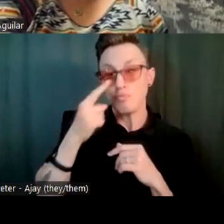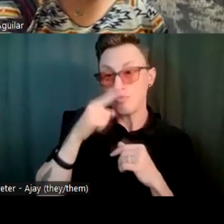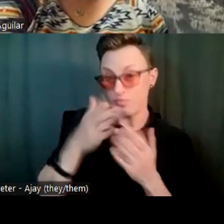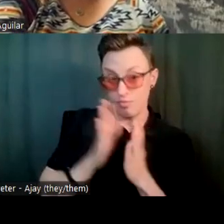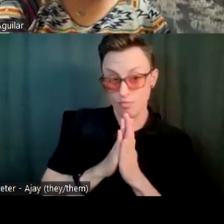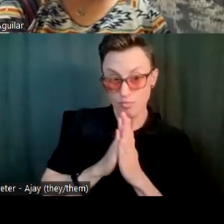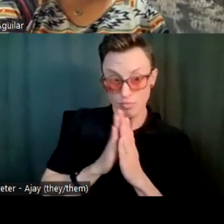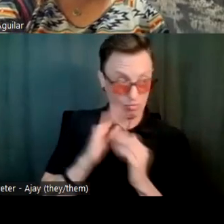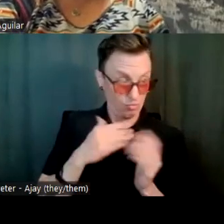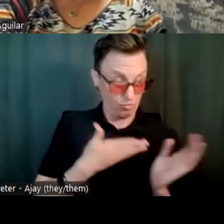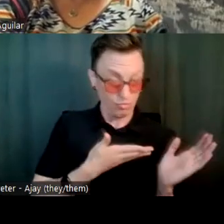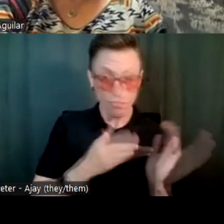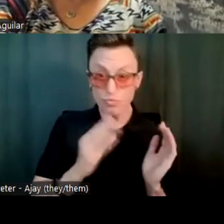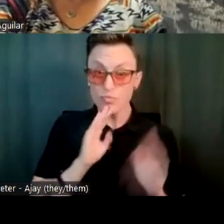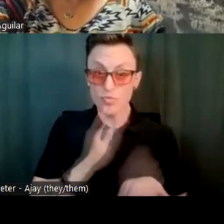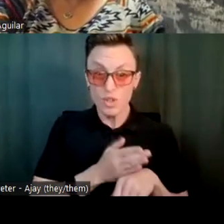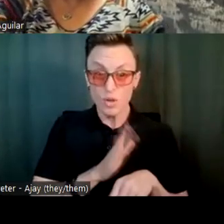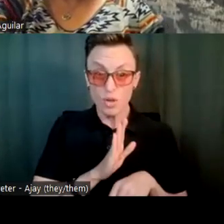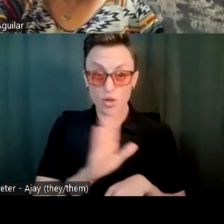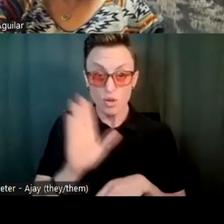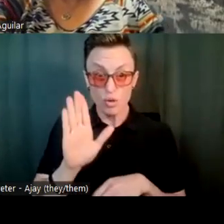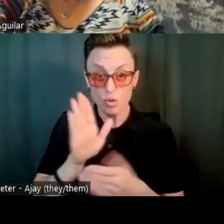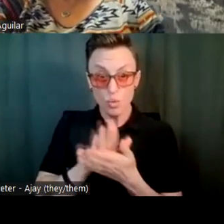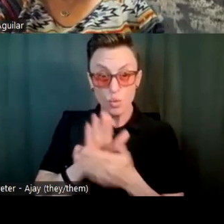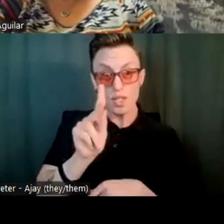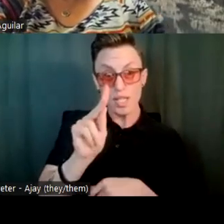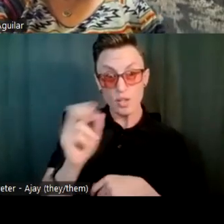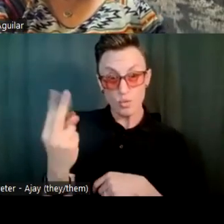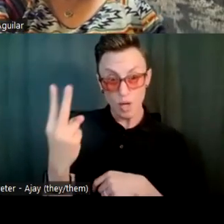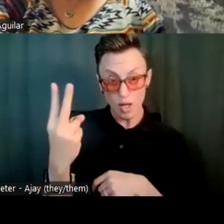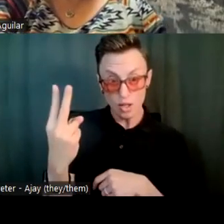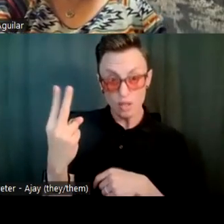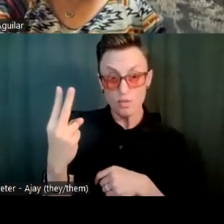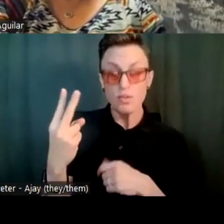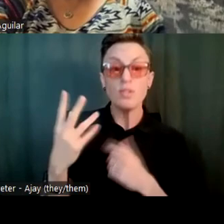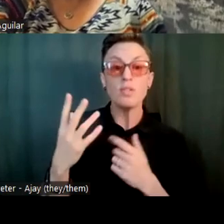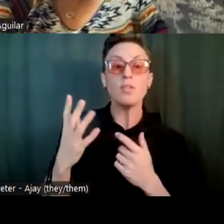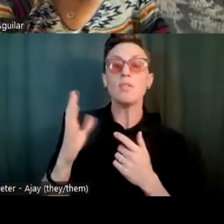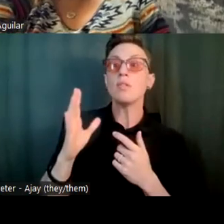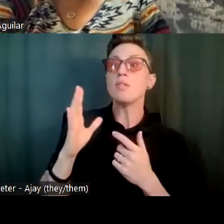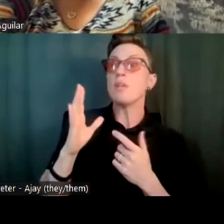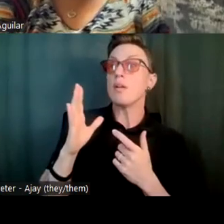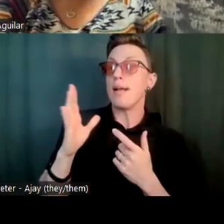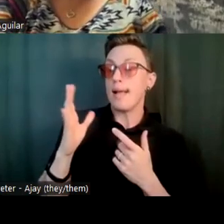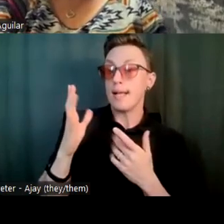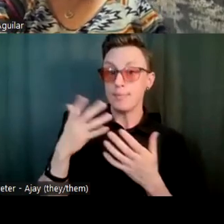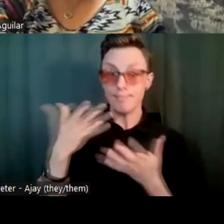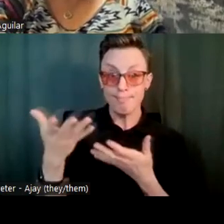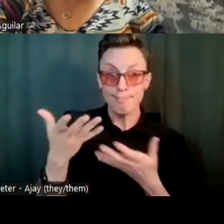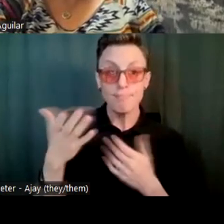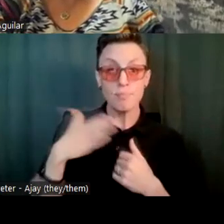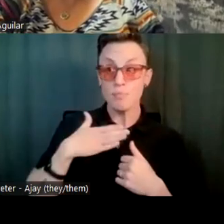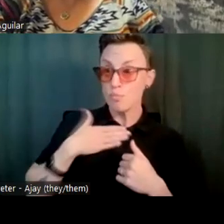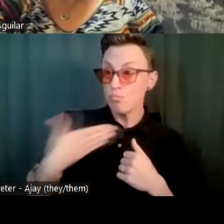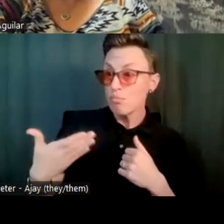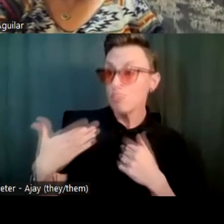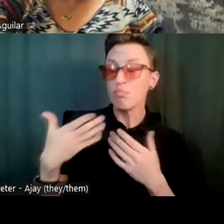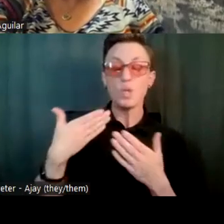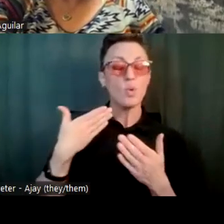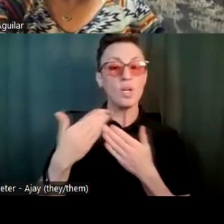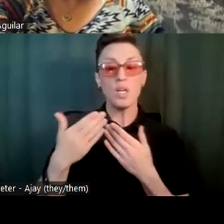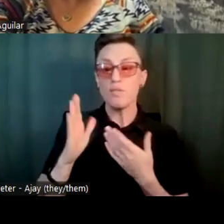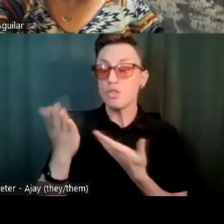our daughter to their school for K through 12 and basically say we're willing to pay for whatever